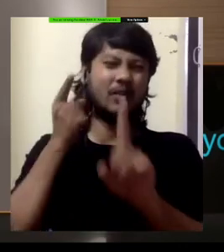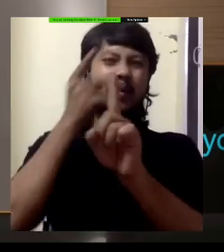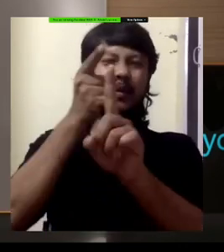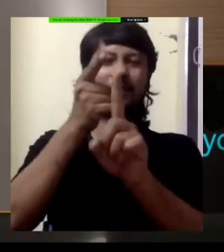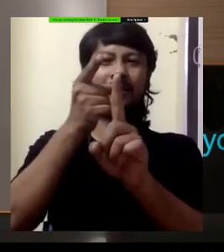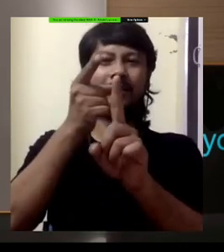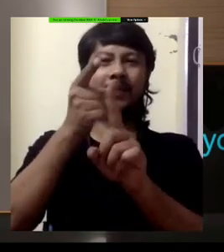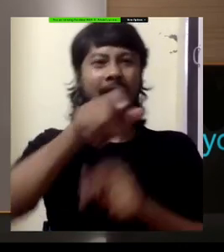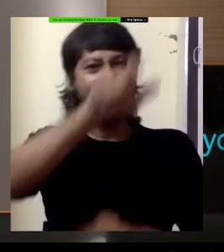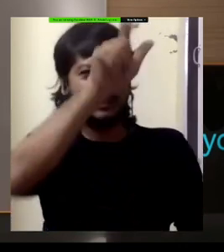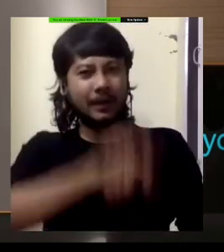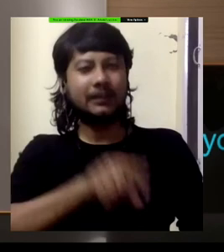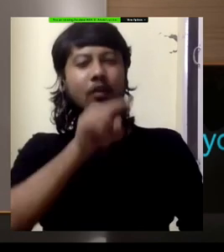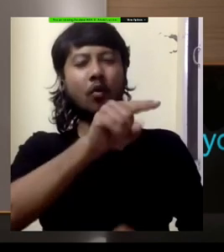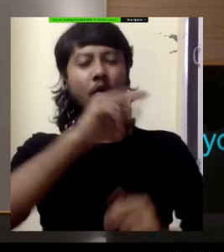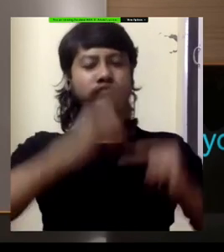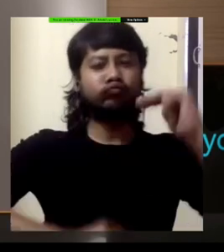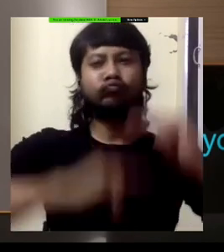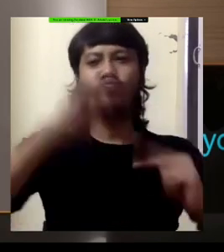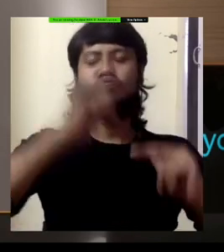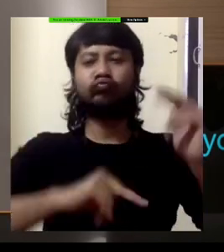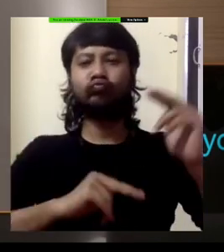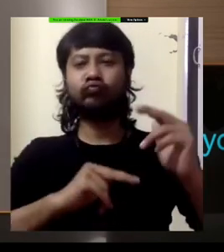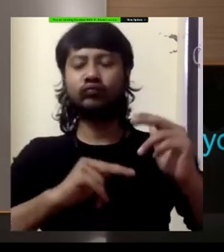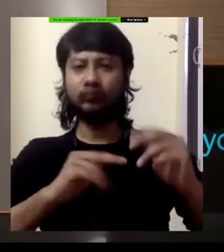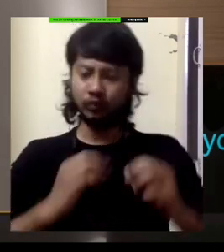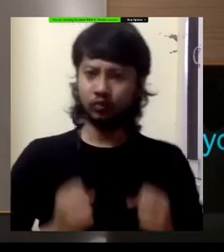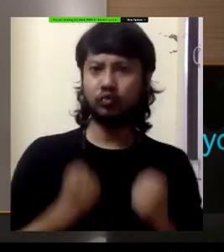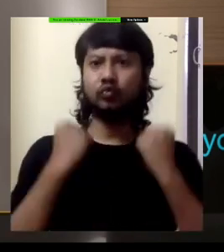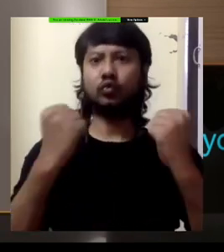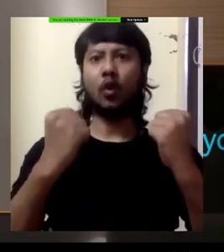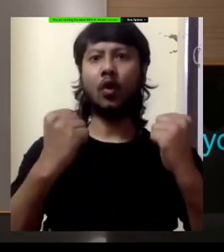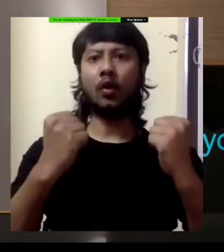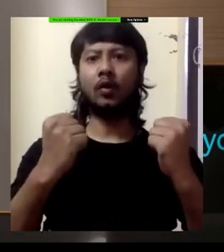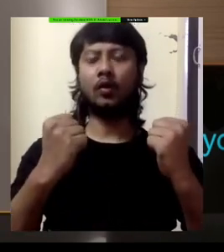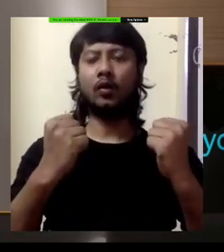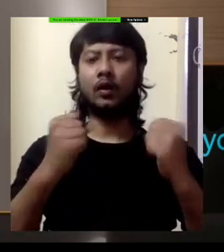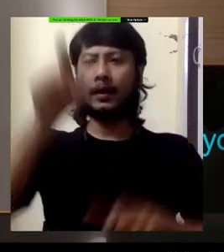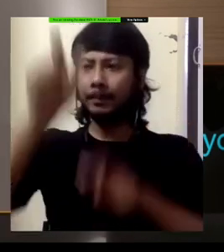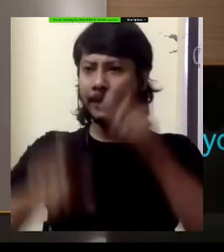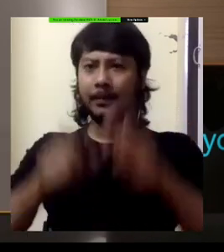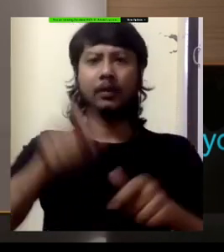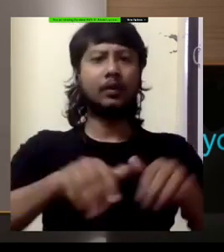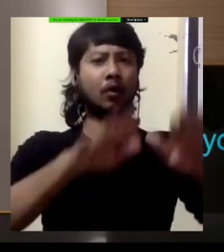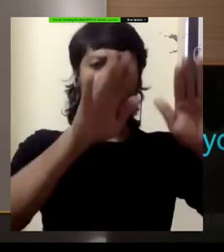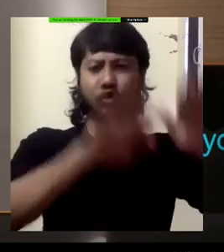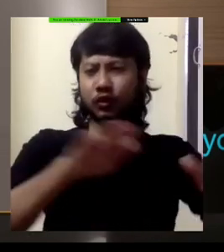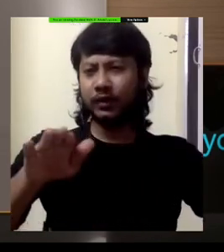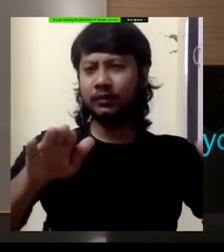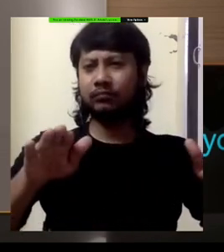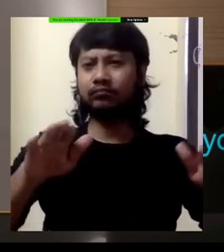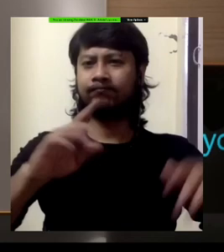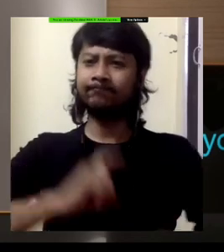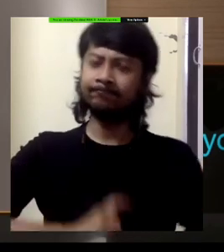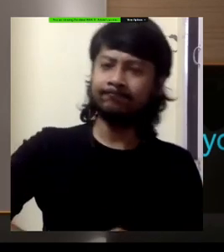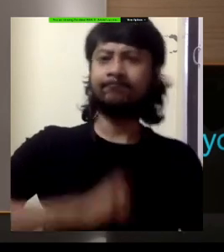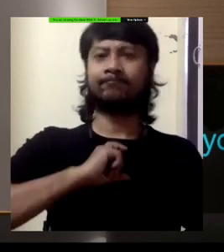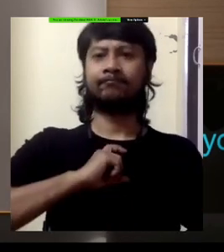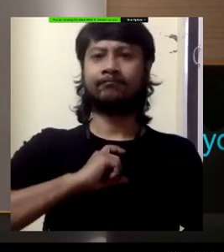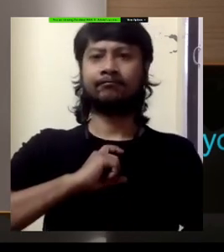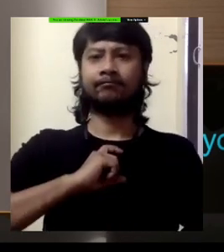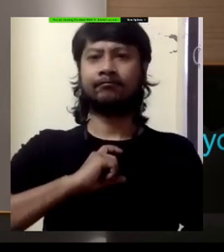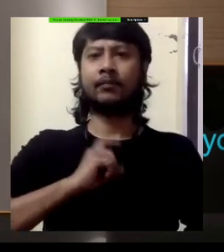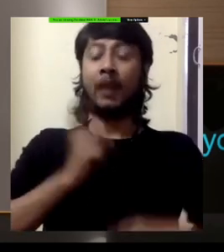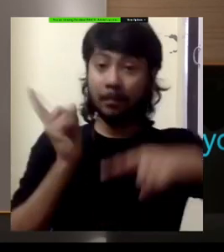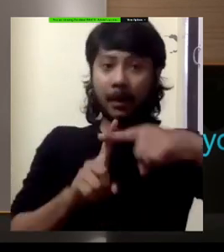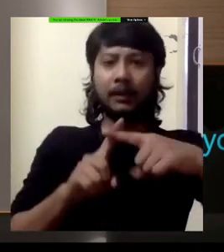resilient children, resilient people, creating a solid, supportive scaffolding and